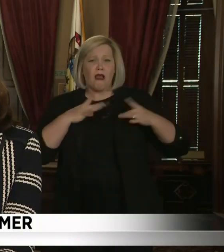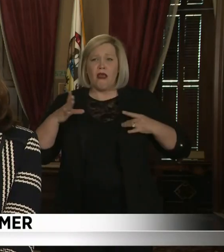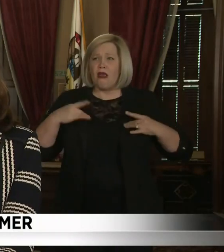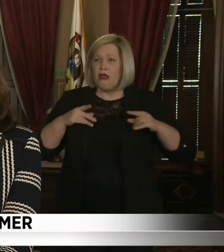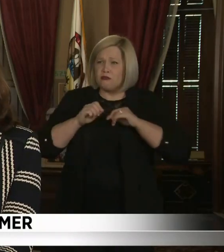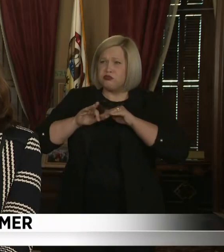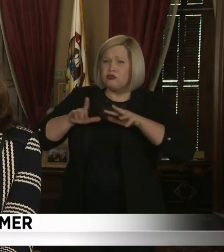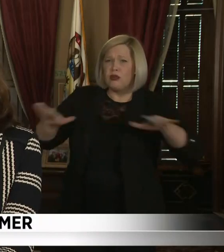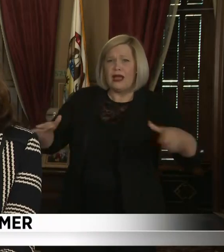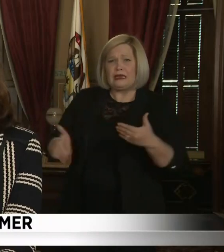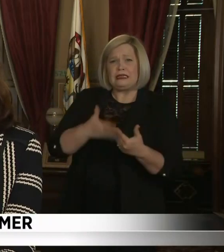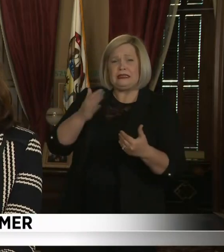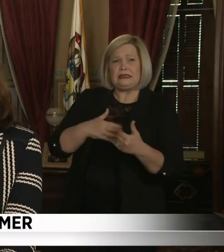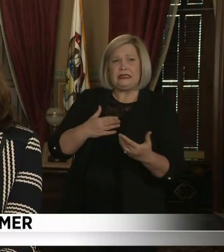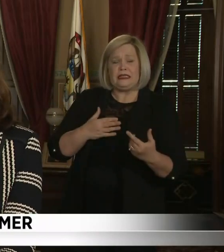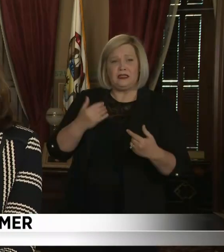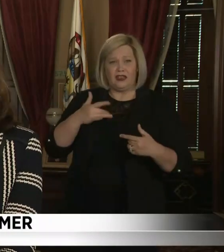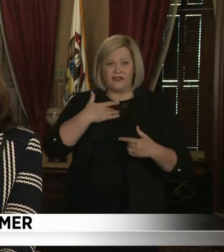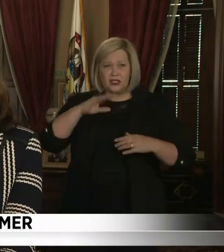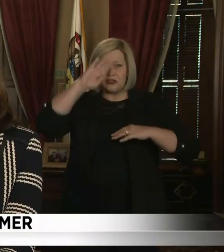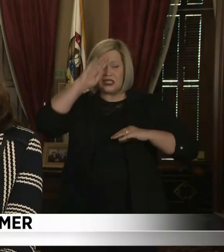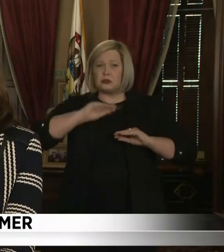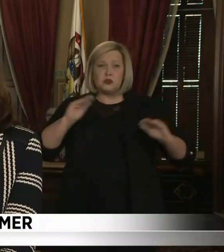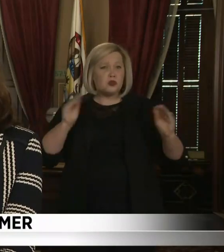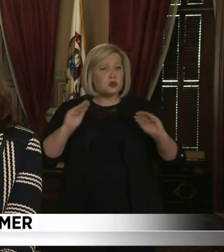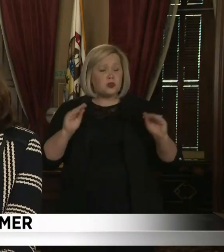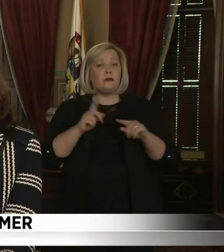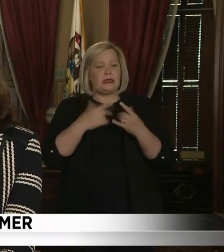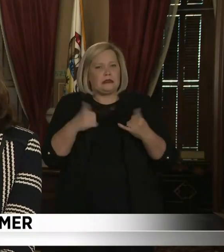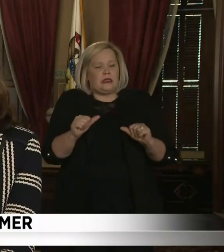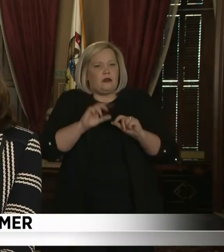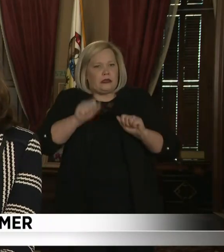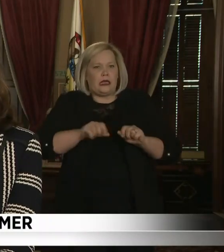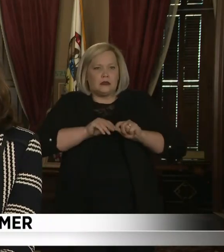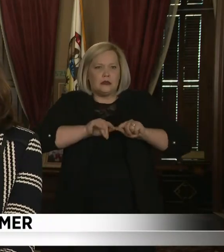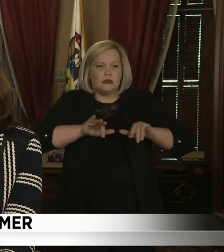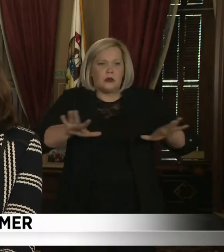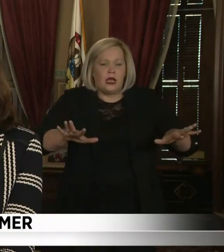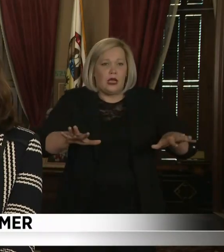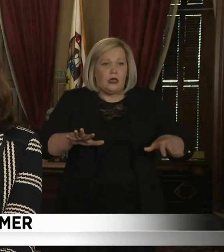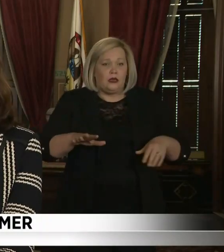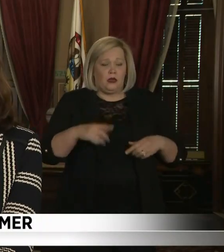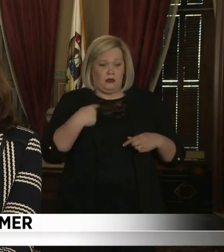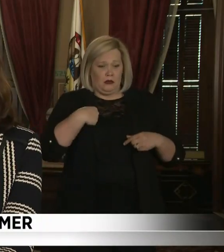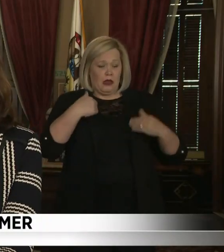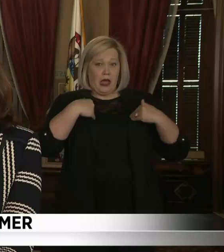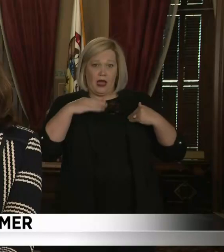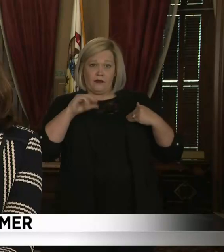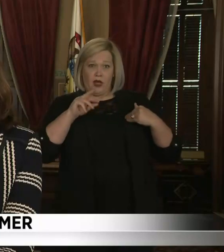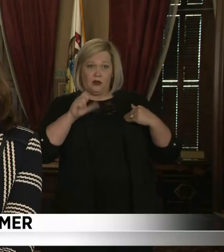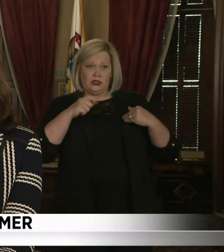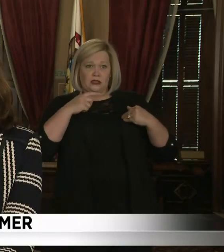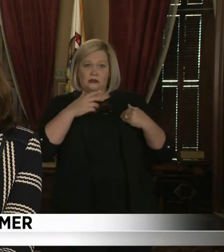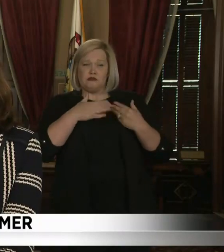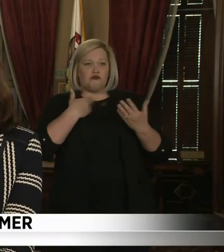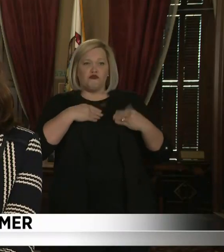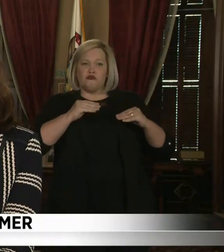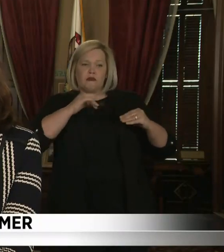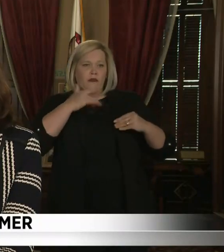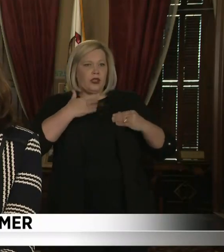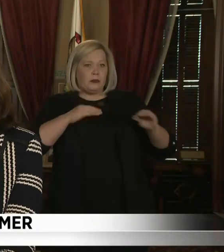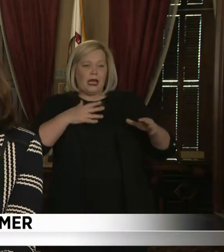feel sick, you could be carrying it. And just one person with the virus can infect another 40 who can in turn infect